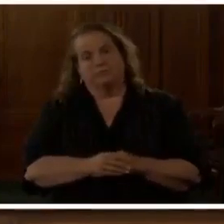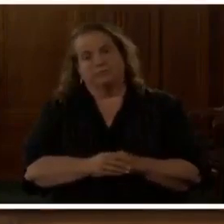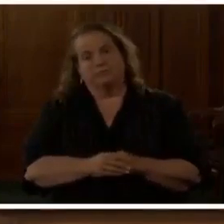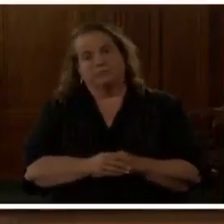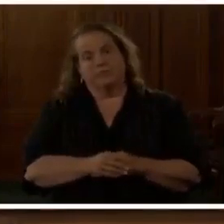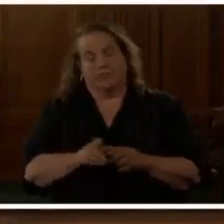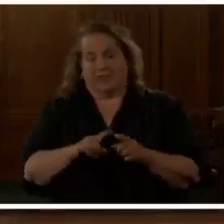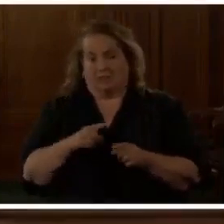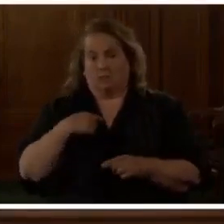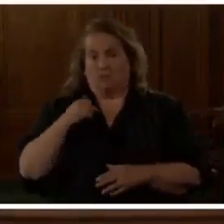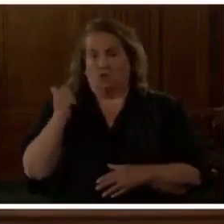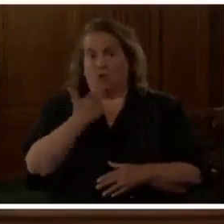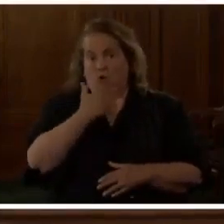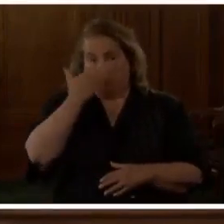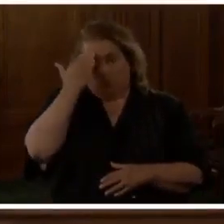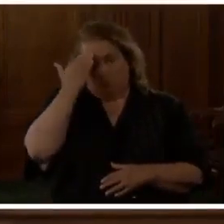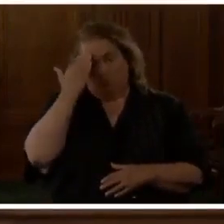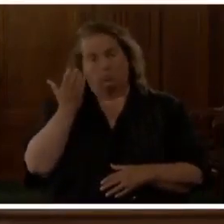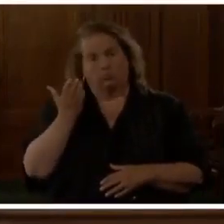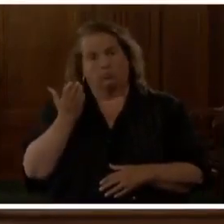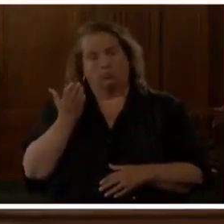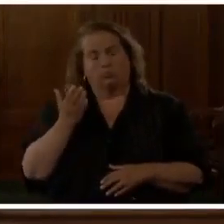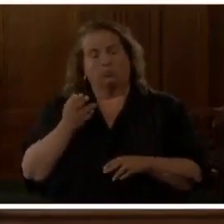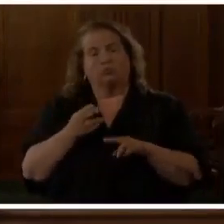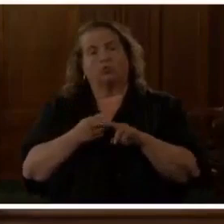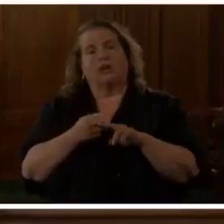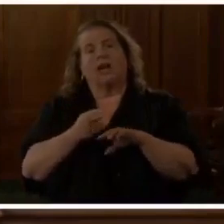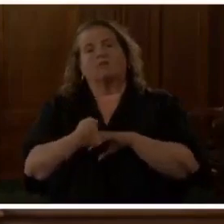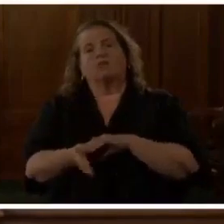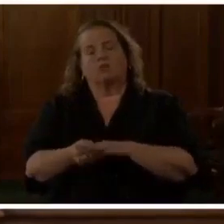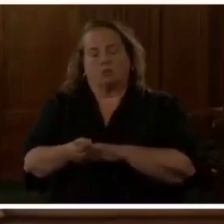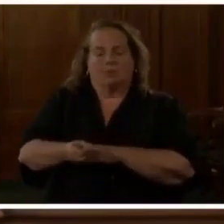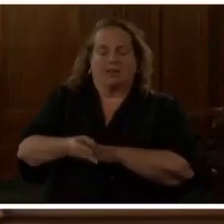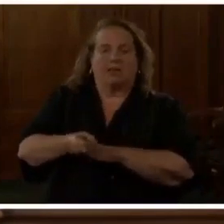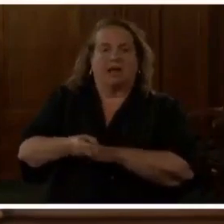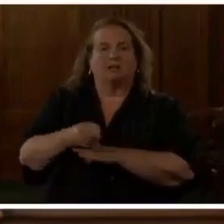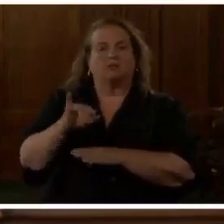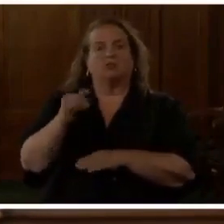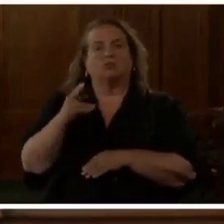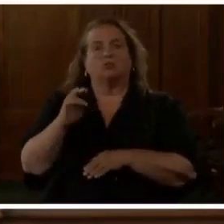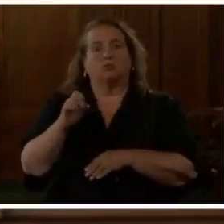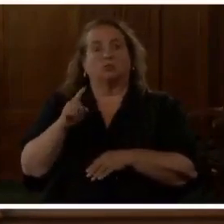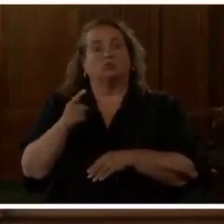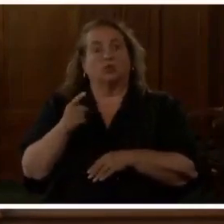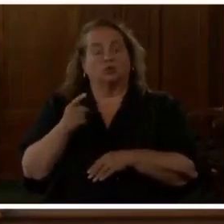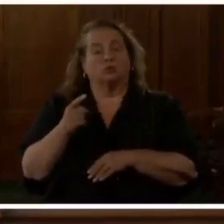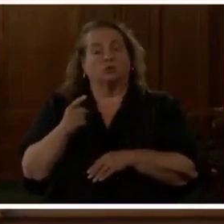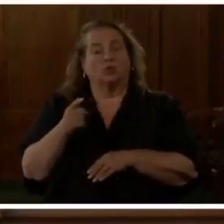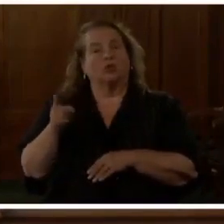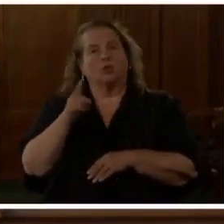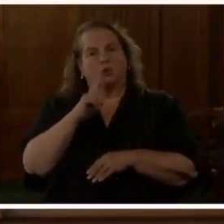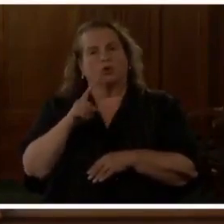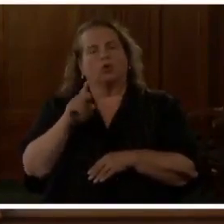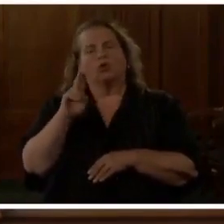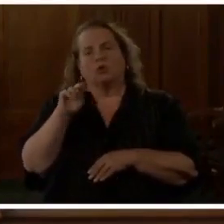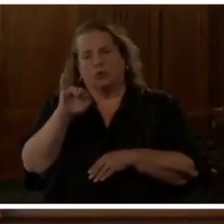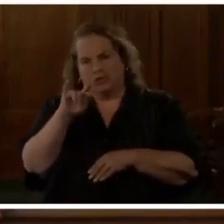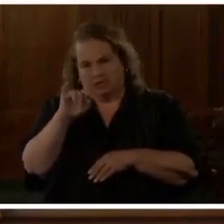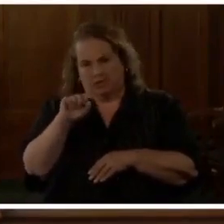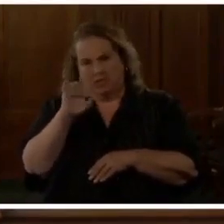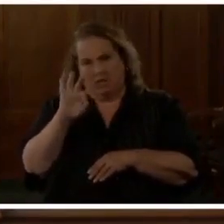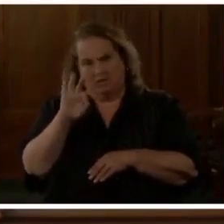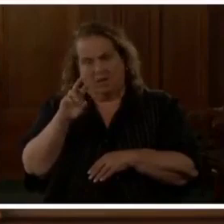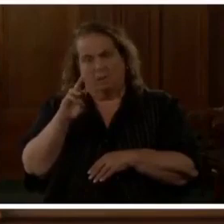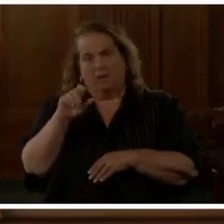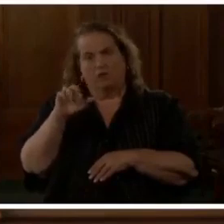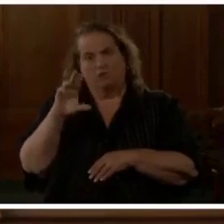As we all know, shortly after midnight on June 1st, there were units of the Louisville Metro Police